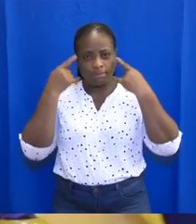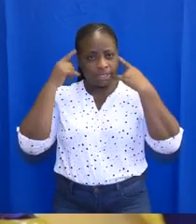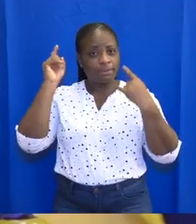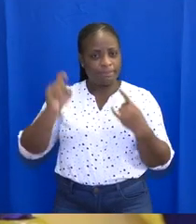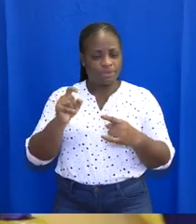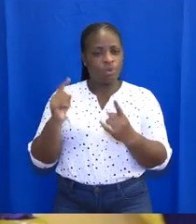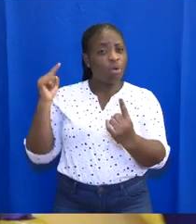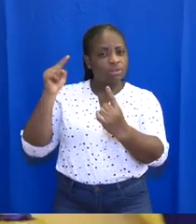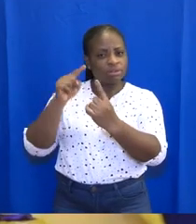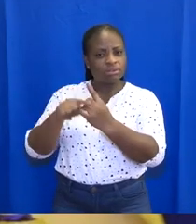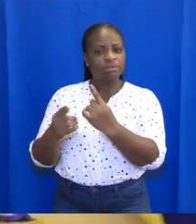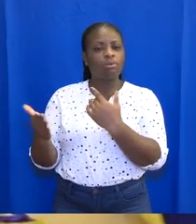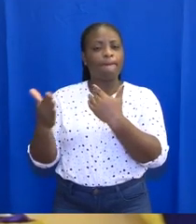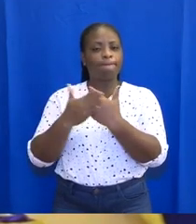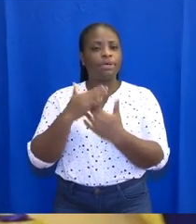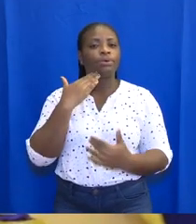Thank